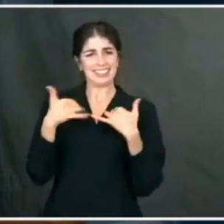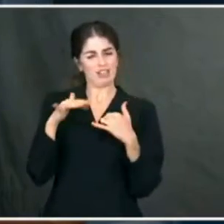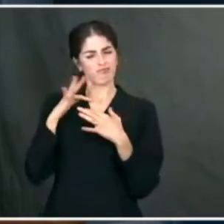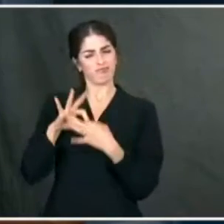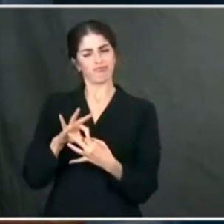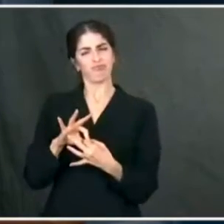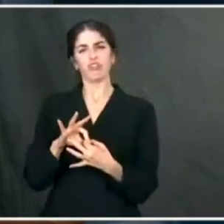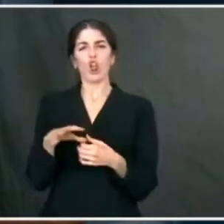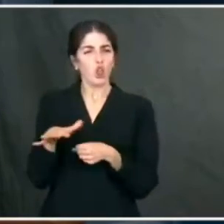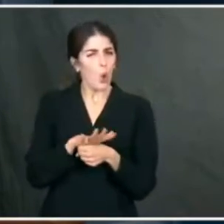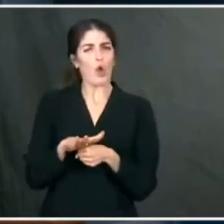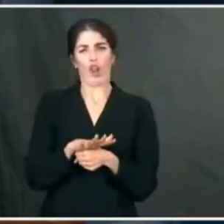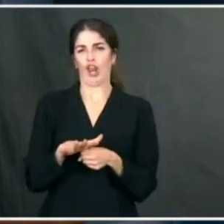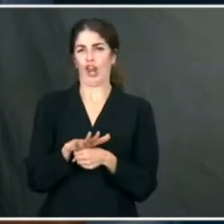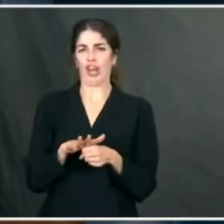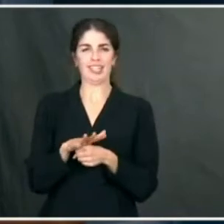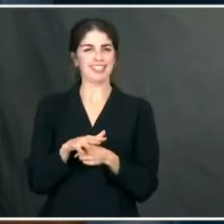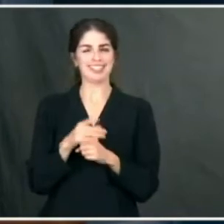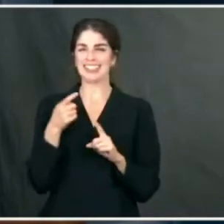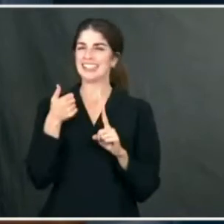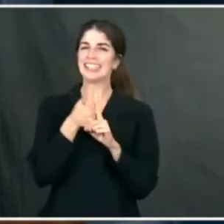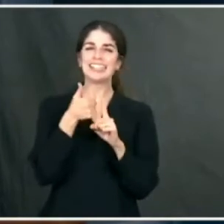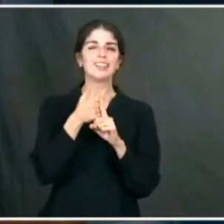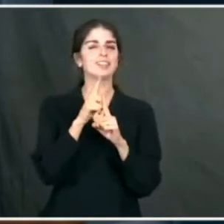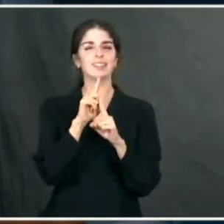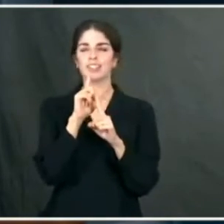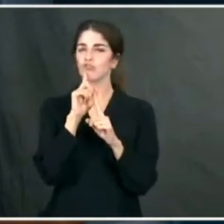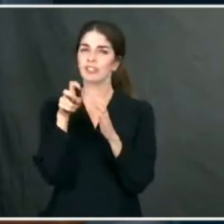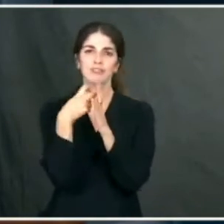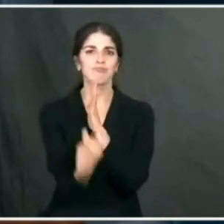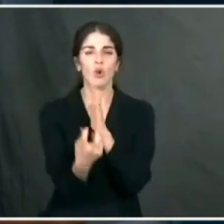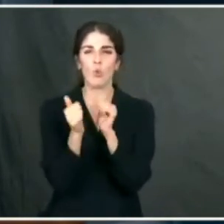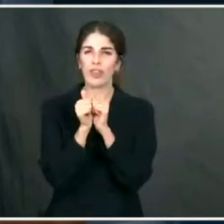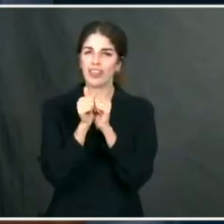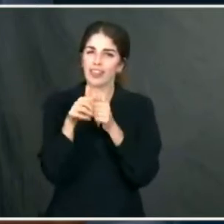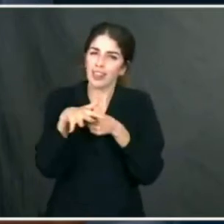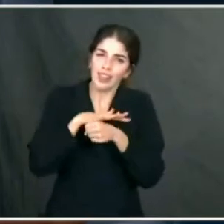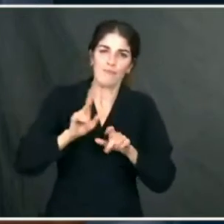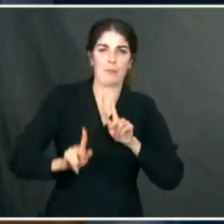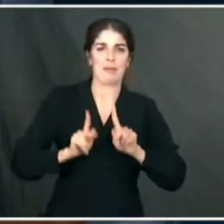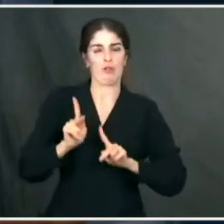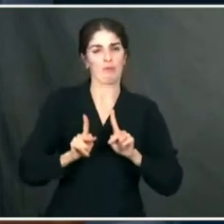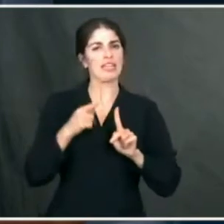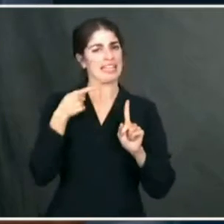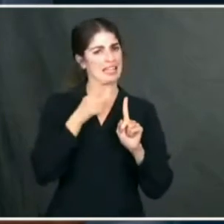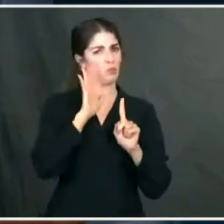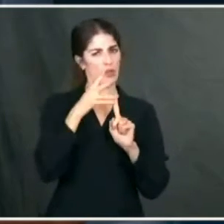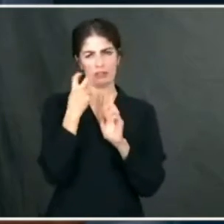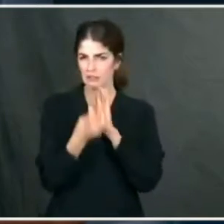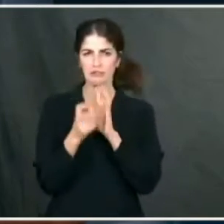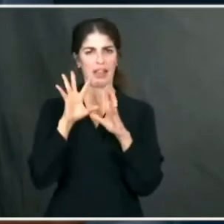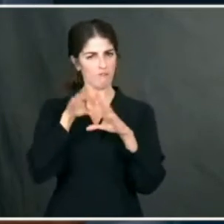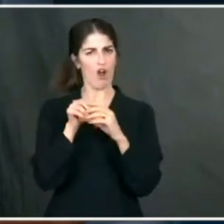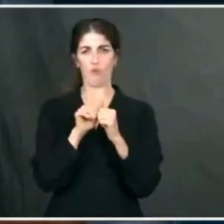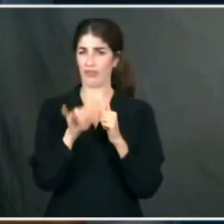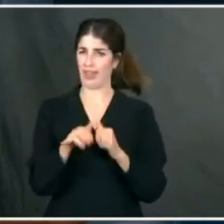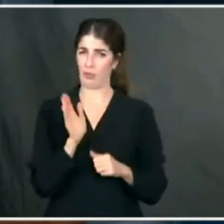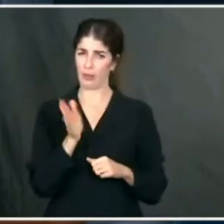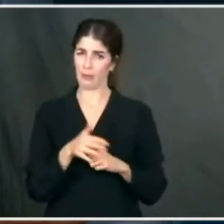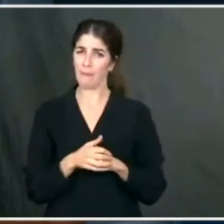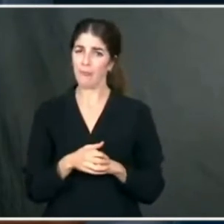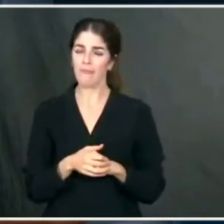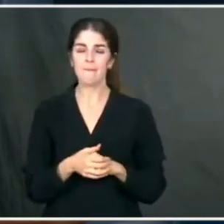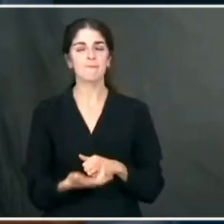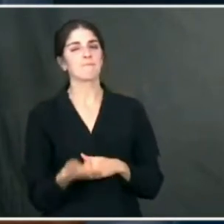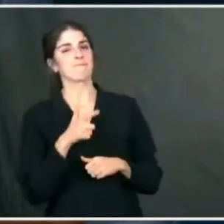and he gets into the weeds of what they're experiencing. And I and he will be involved in that himself. Go ahead. Thanks,